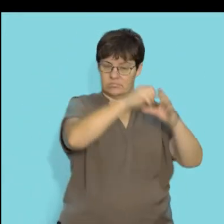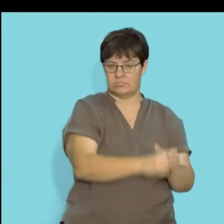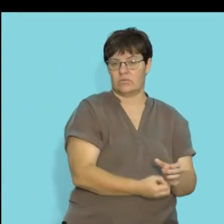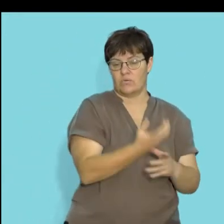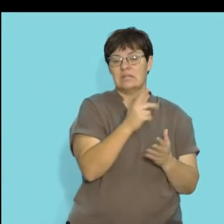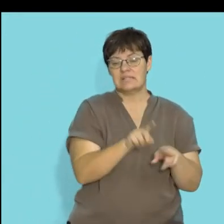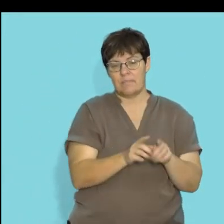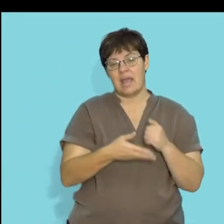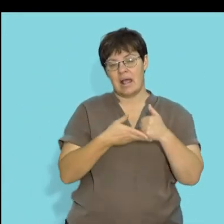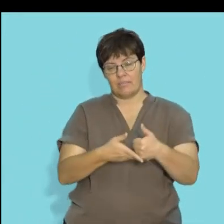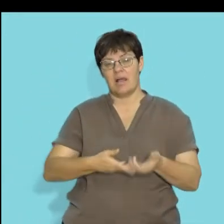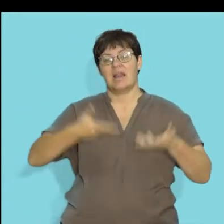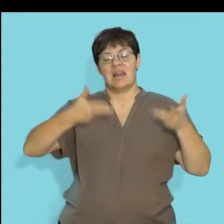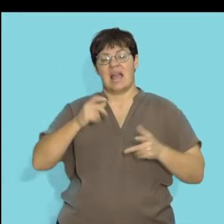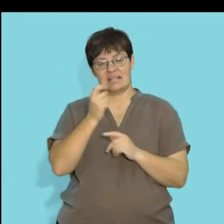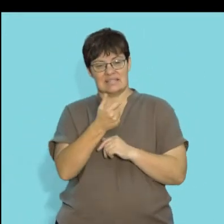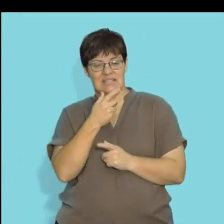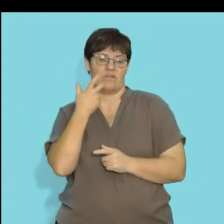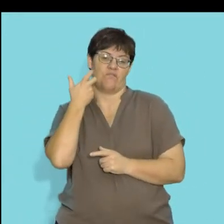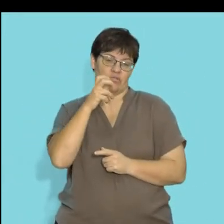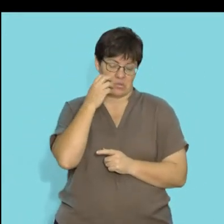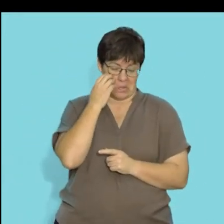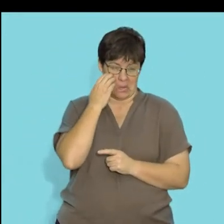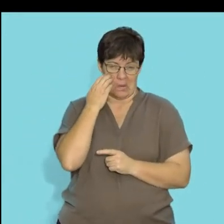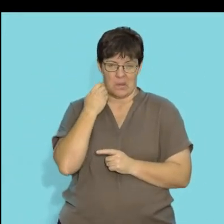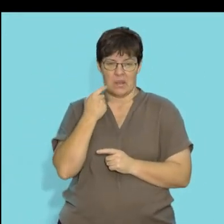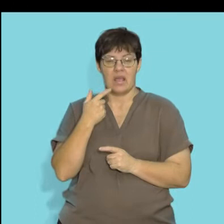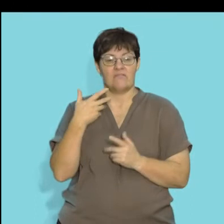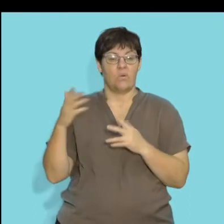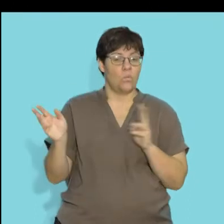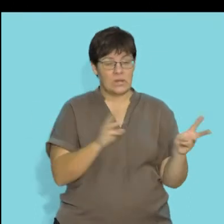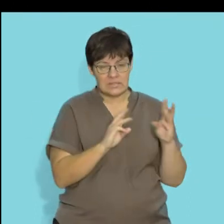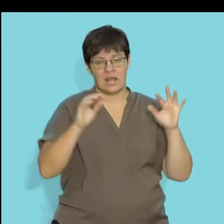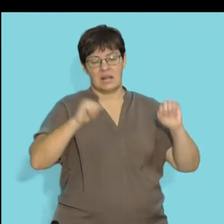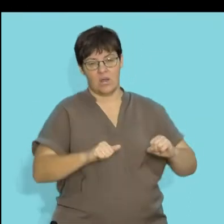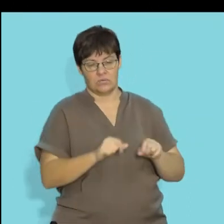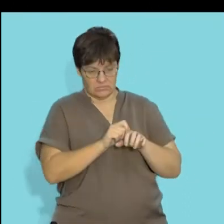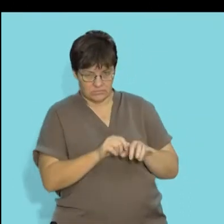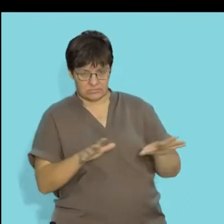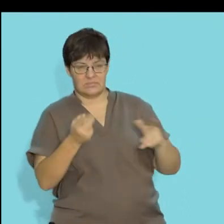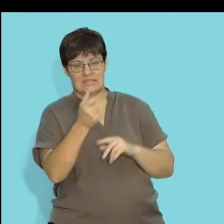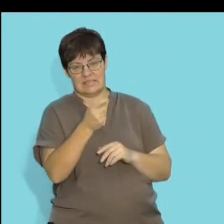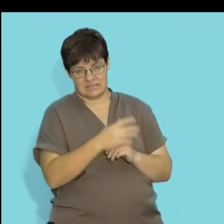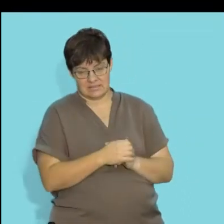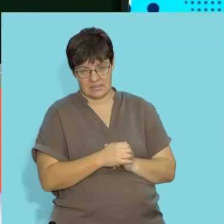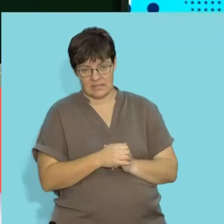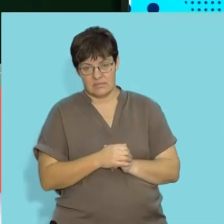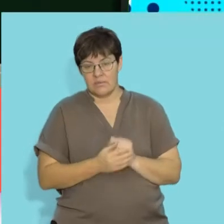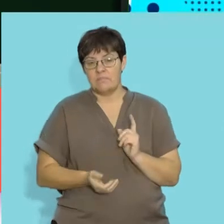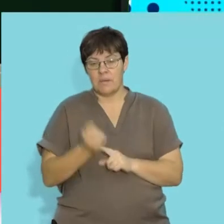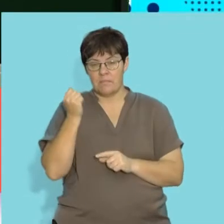It also aids in the dispersal of light seeds or fruits. So wind allows for the dispersal of seeds